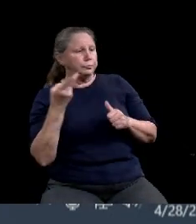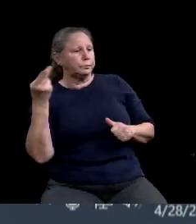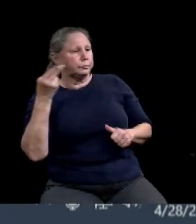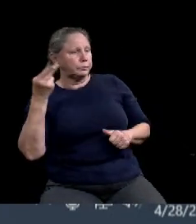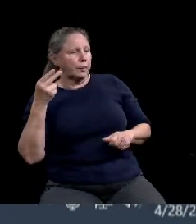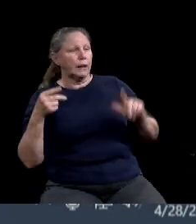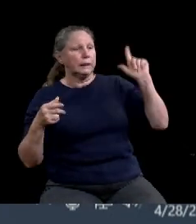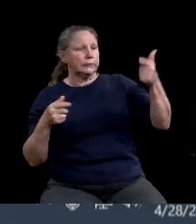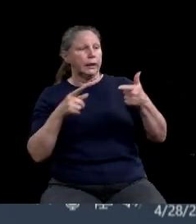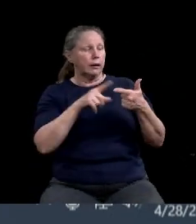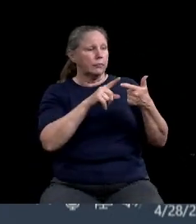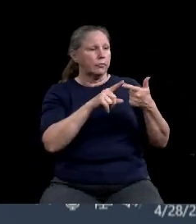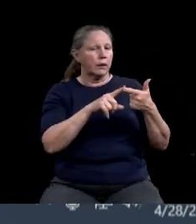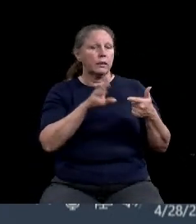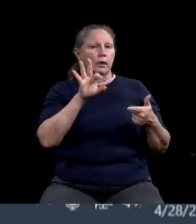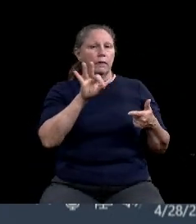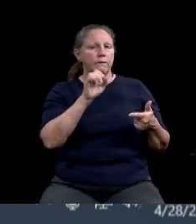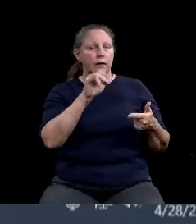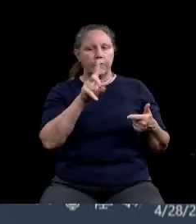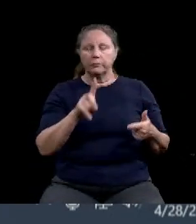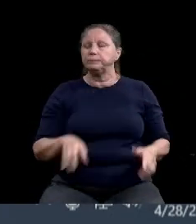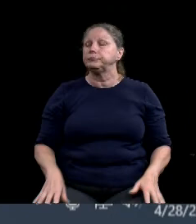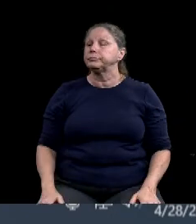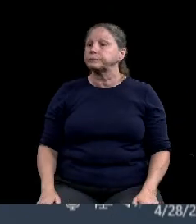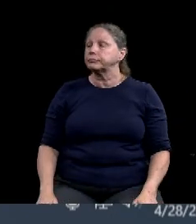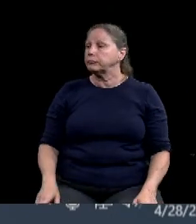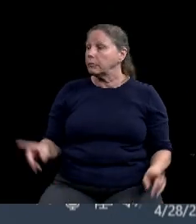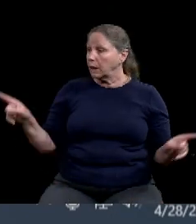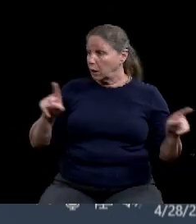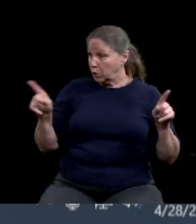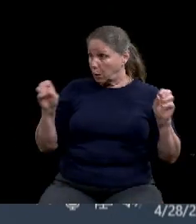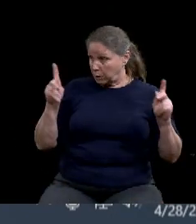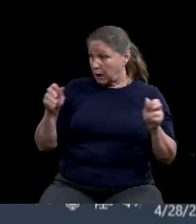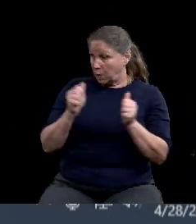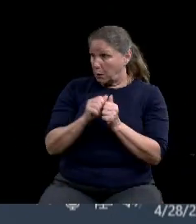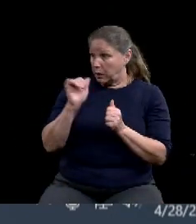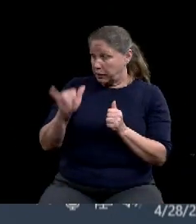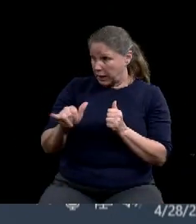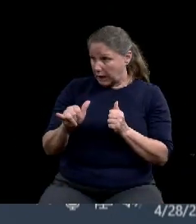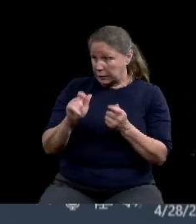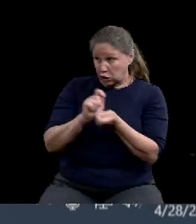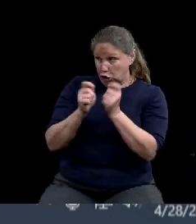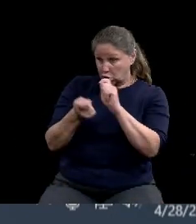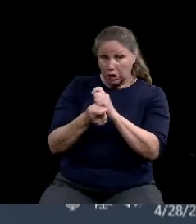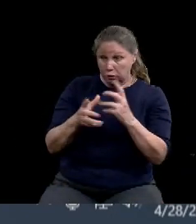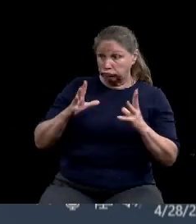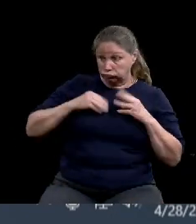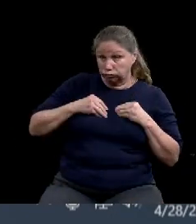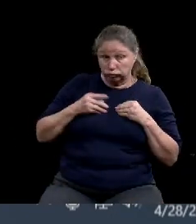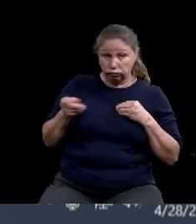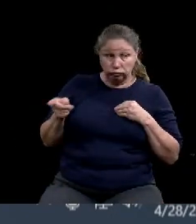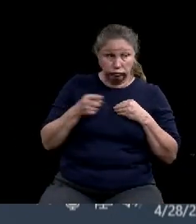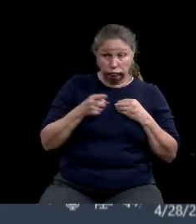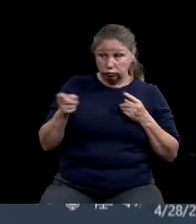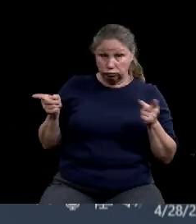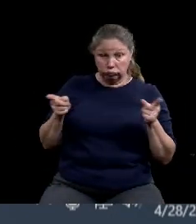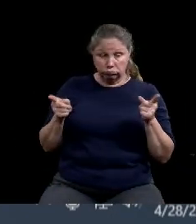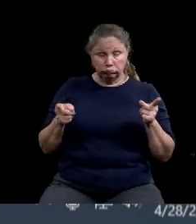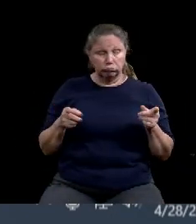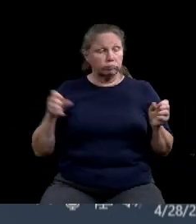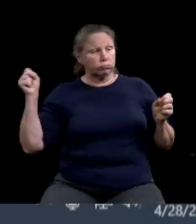And are you all okay with that, uh, with that change the program? Yes. That will be included in the motion then.